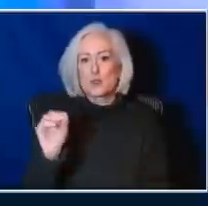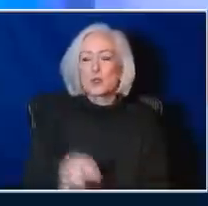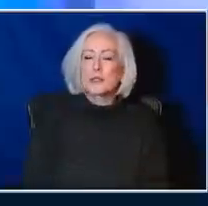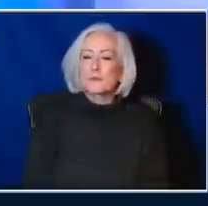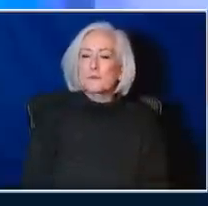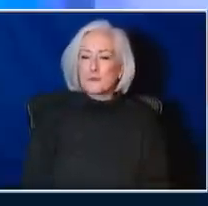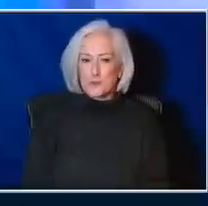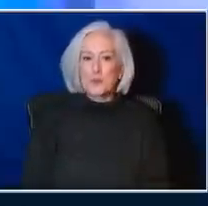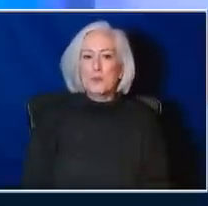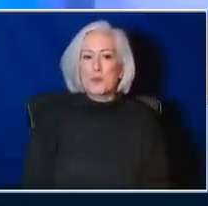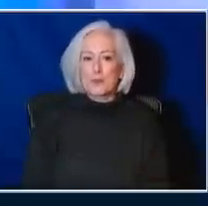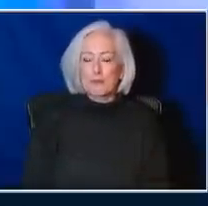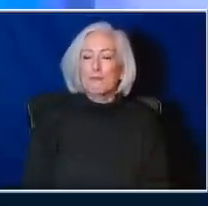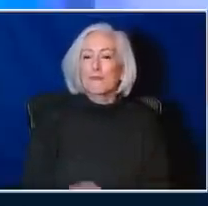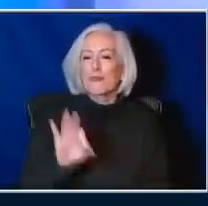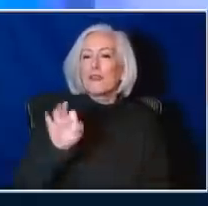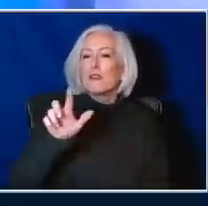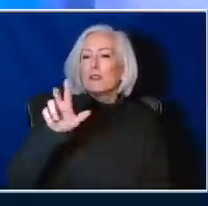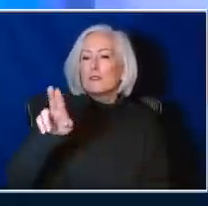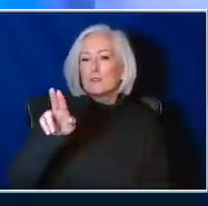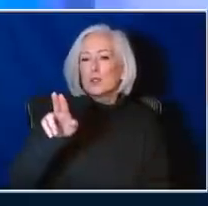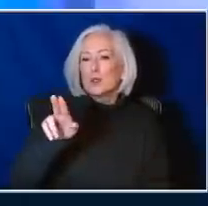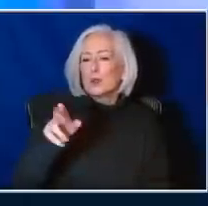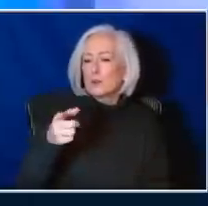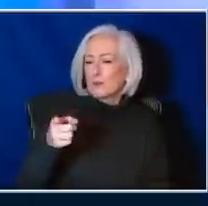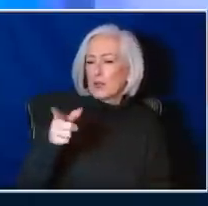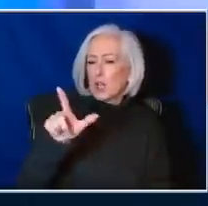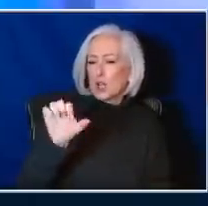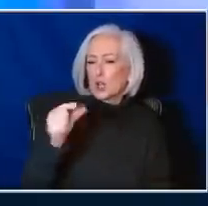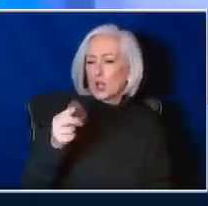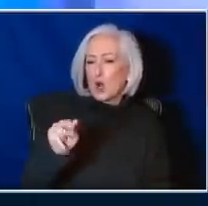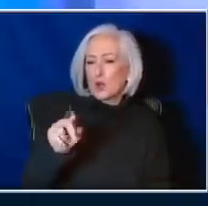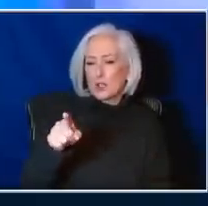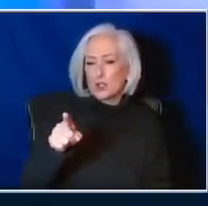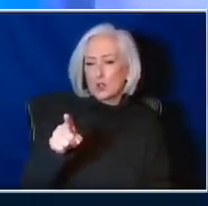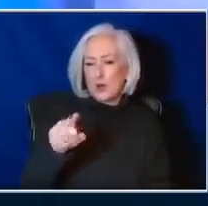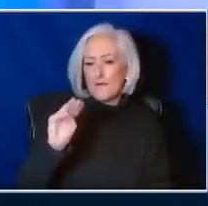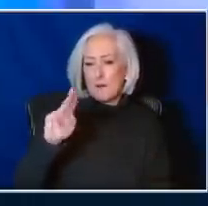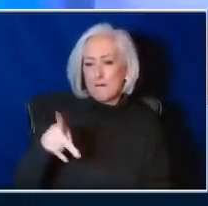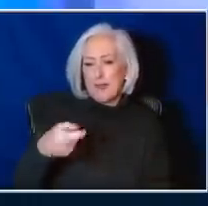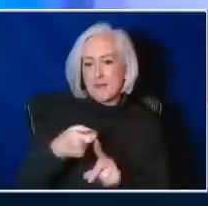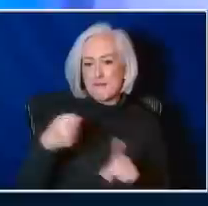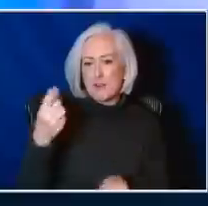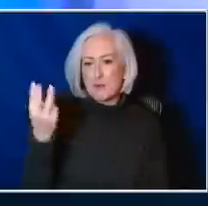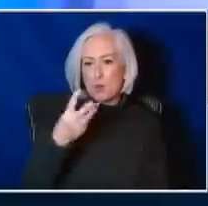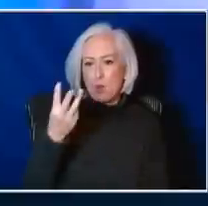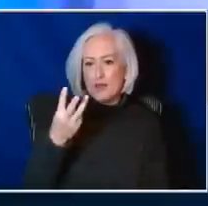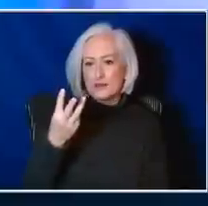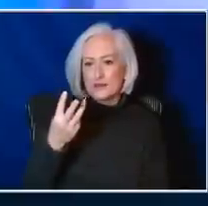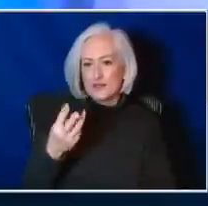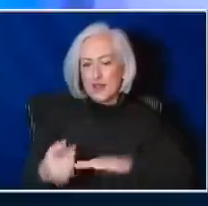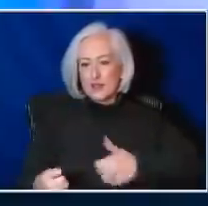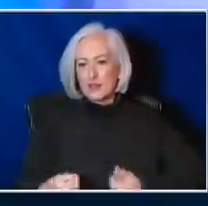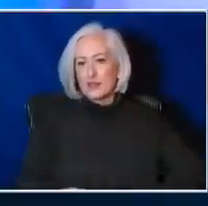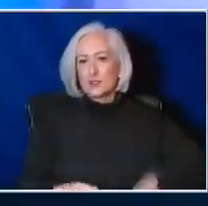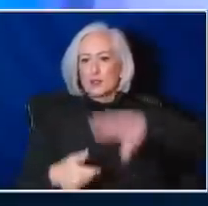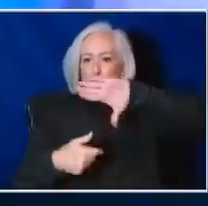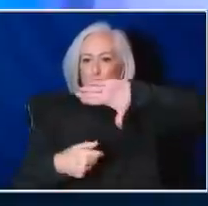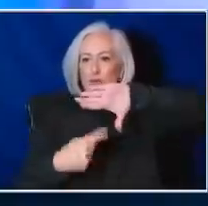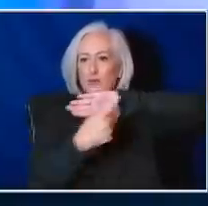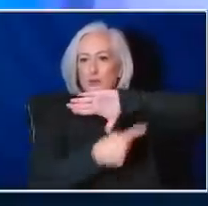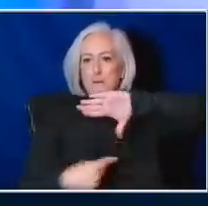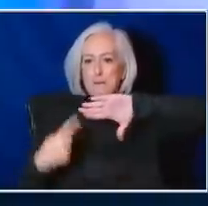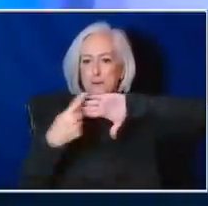right. Influenza. And I don't know, Logan, if you may have the heat map that we had on Wednesday from, from influenza to pop up there while Hawkeye's talking.